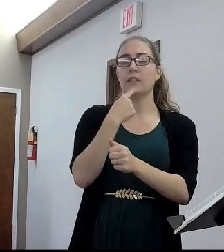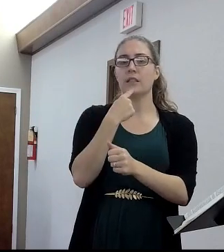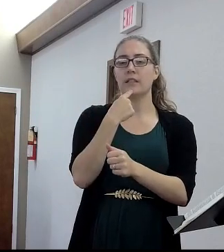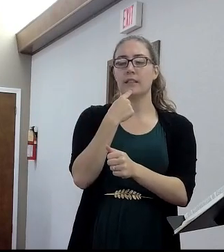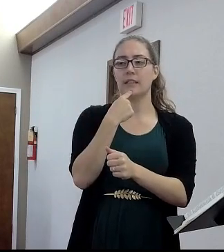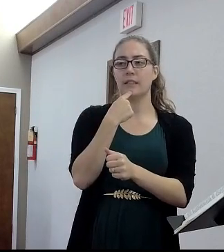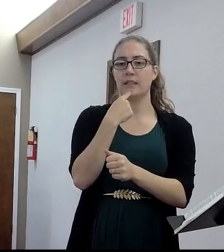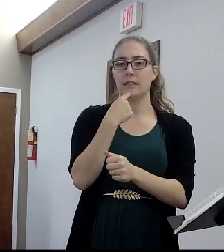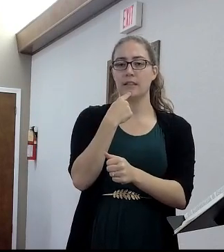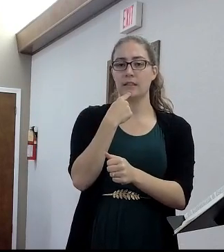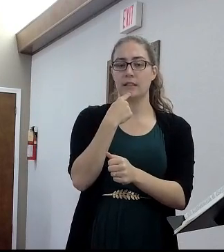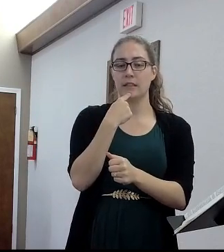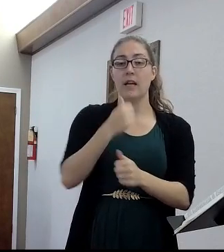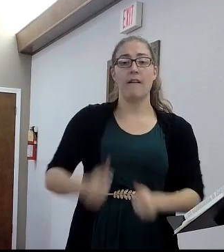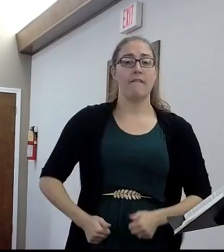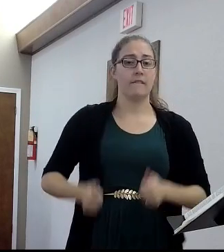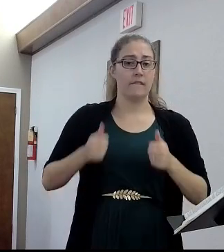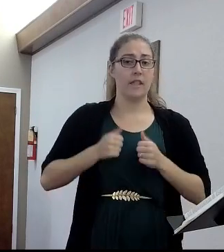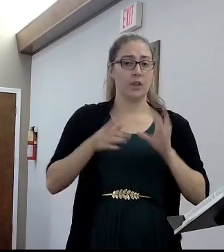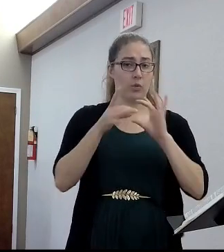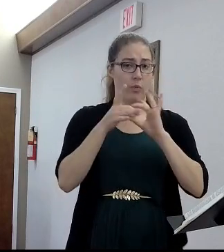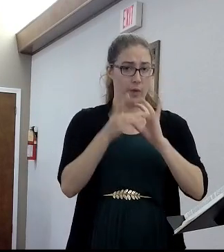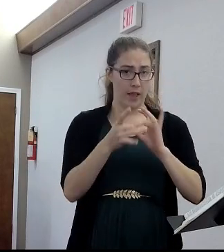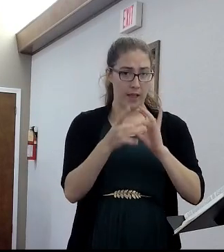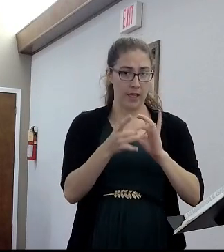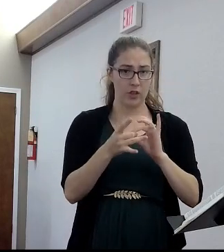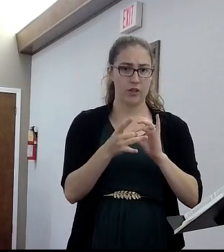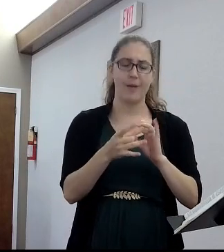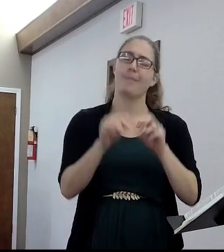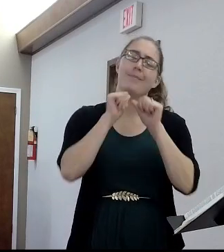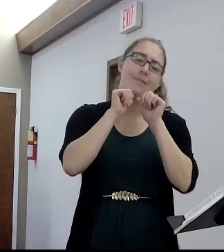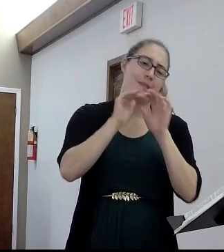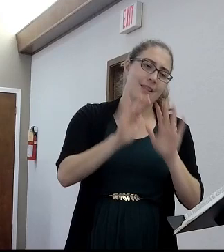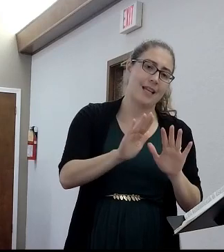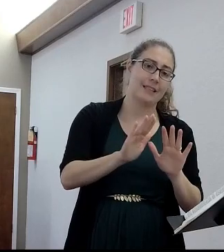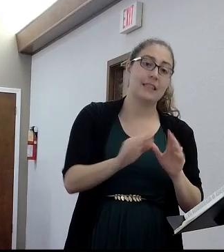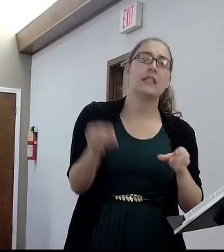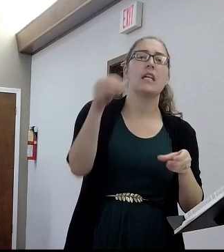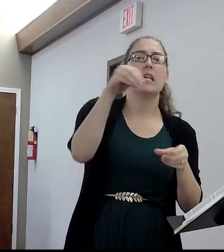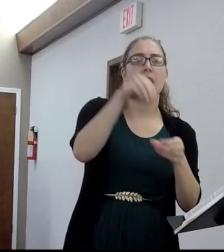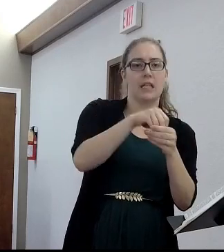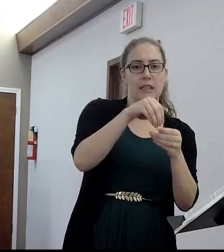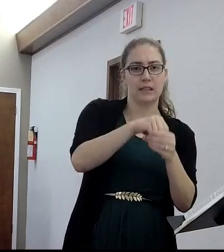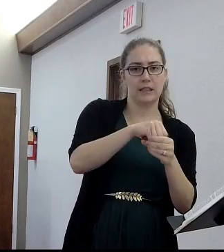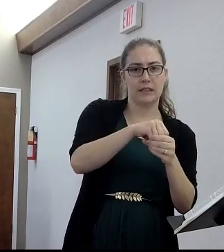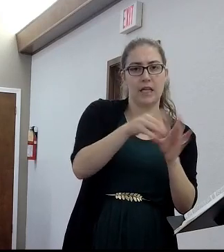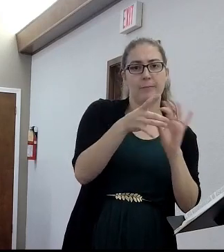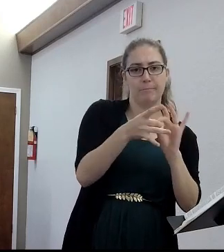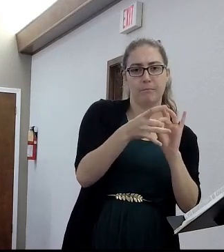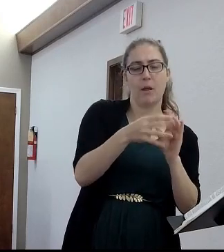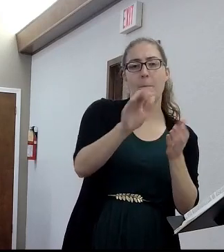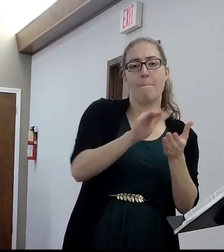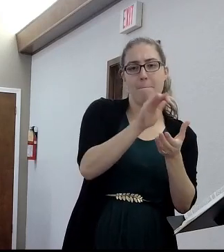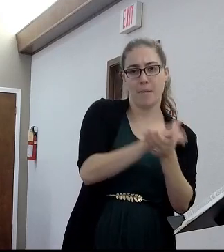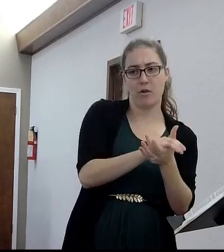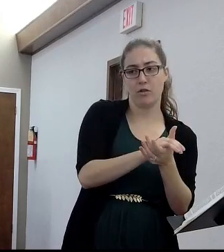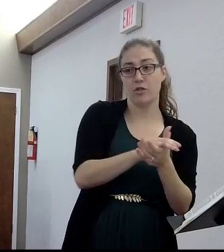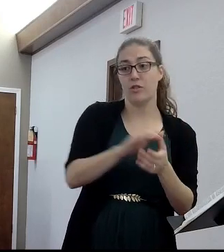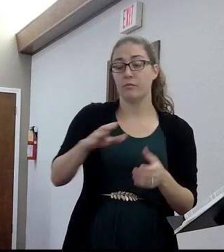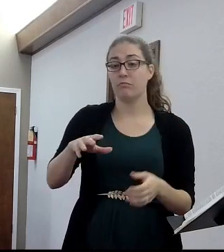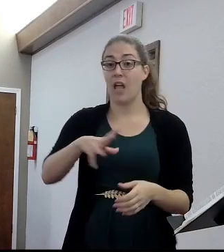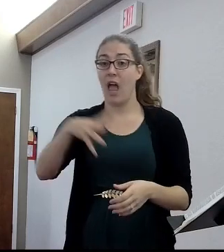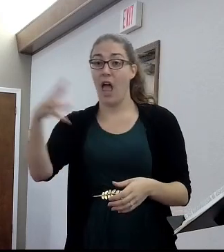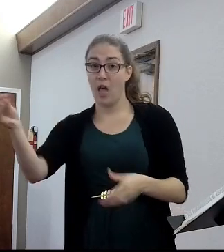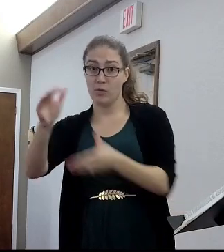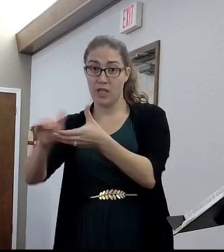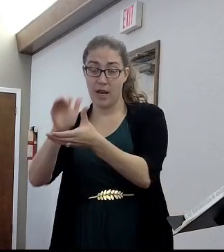relationship being a wonderful blessing. Inside the bounds of marriage, outside of it is a great curse. And so, there you have that. And